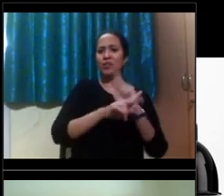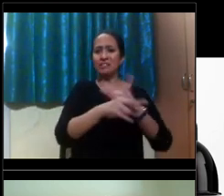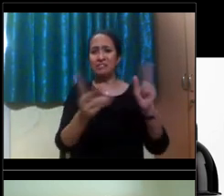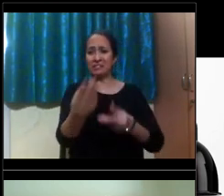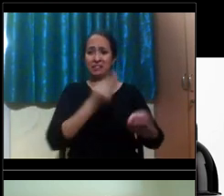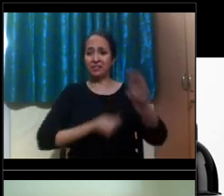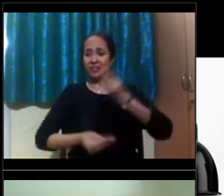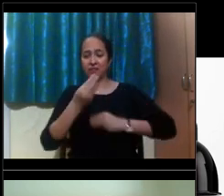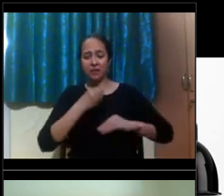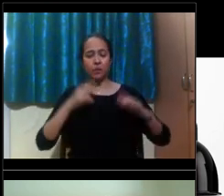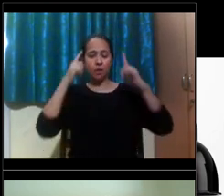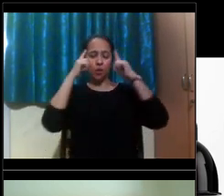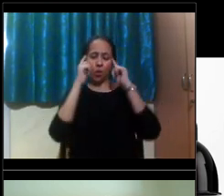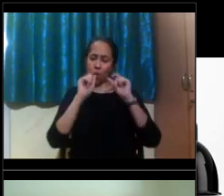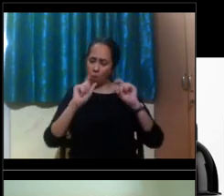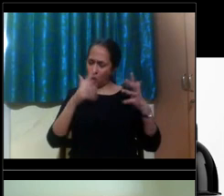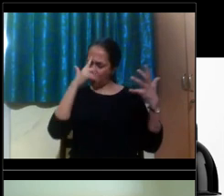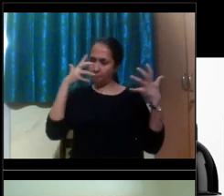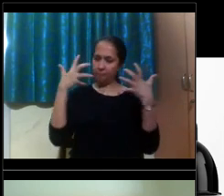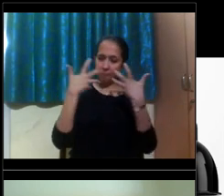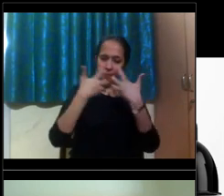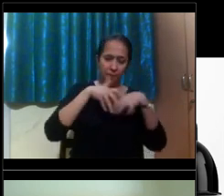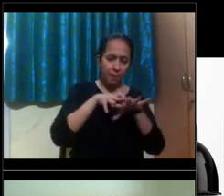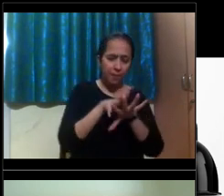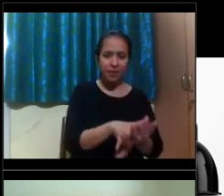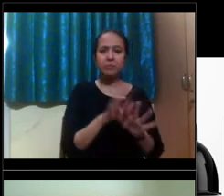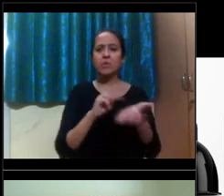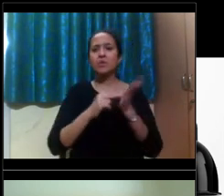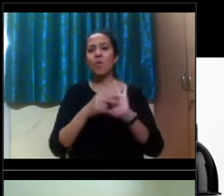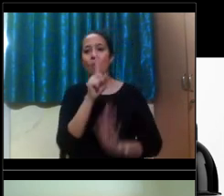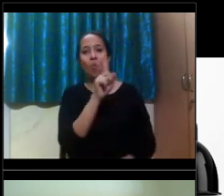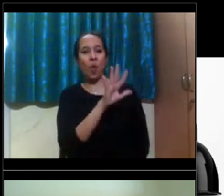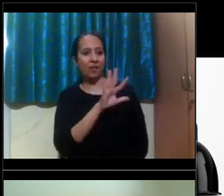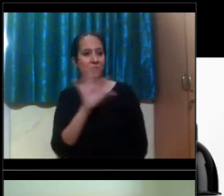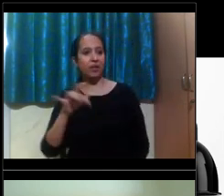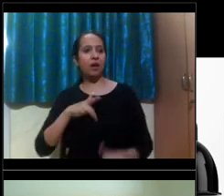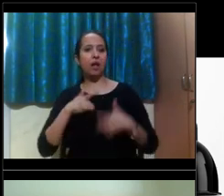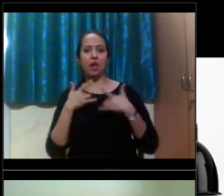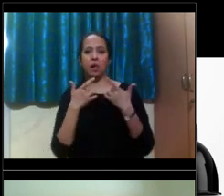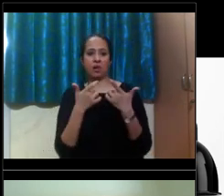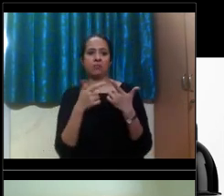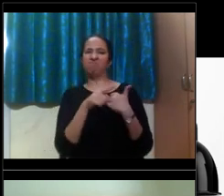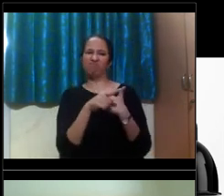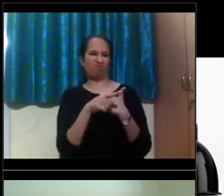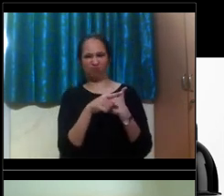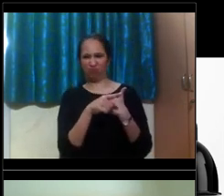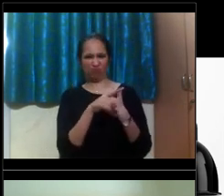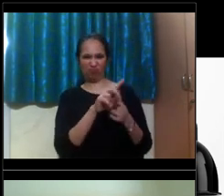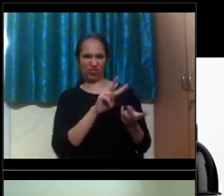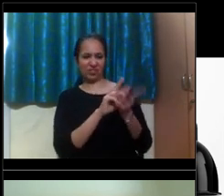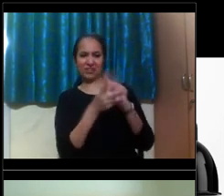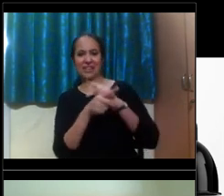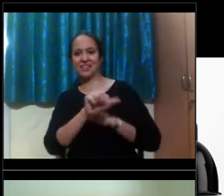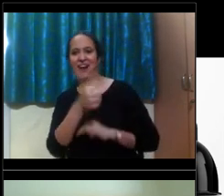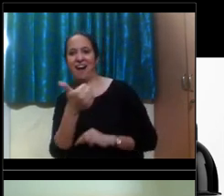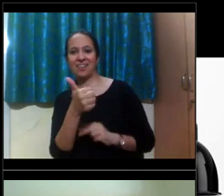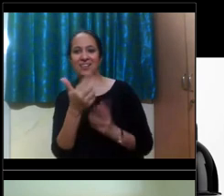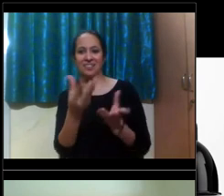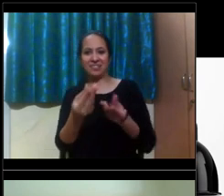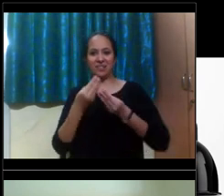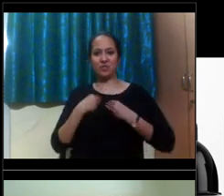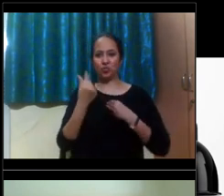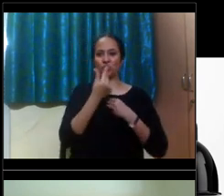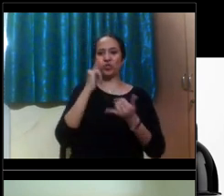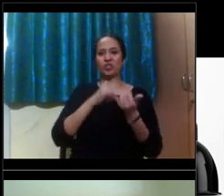if it fits. And so then maybe a week into it, you're like, no, that's not going to work and you might need to change it. But, you know, if you